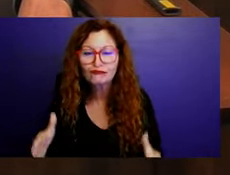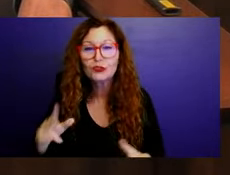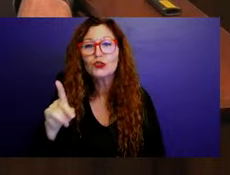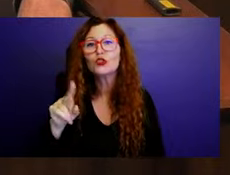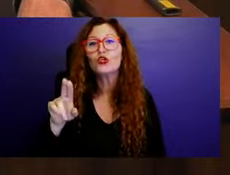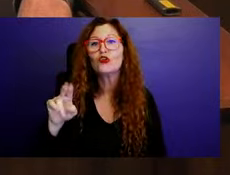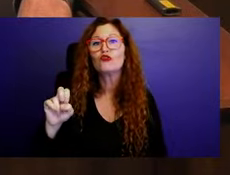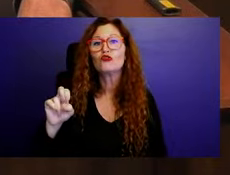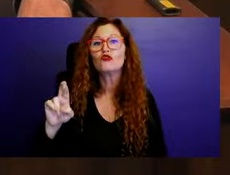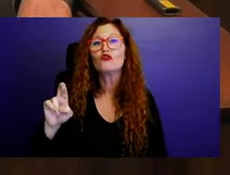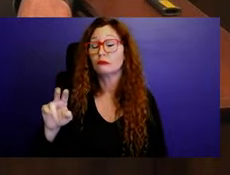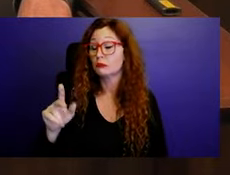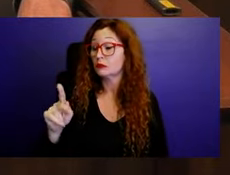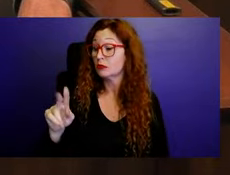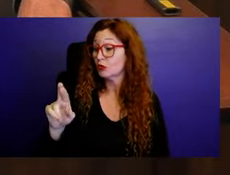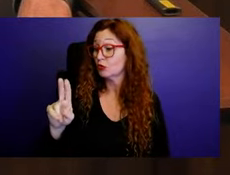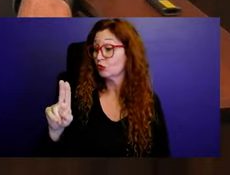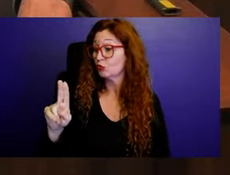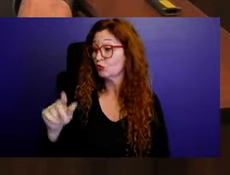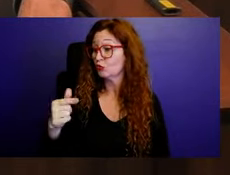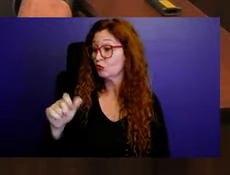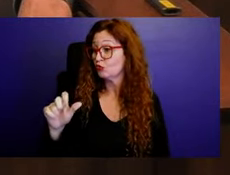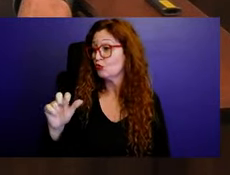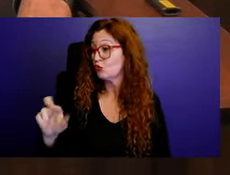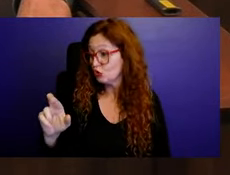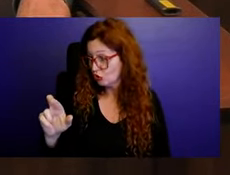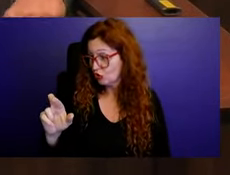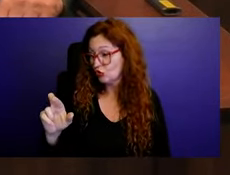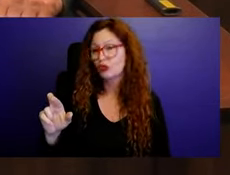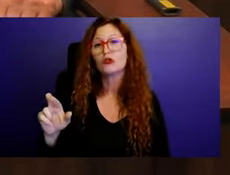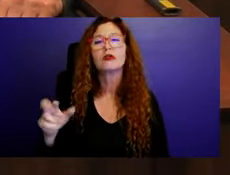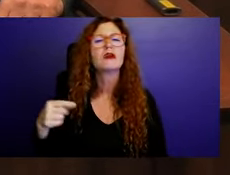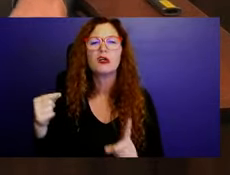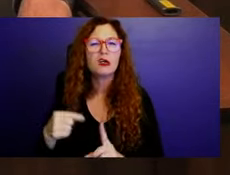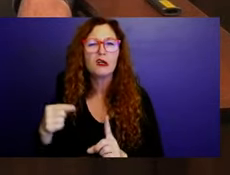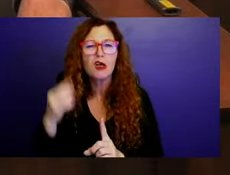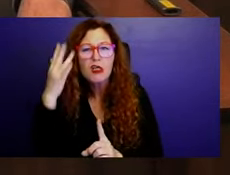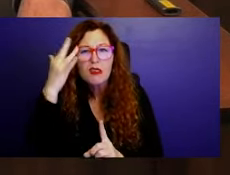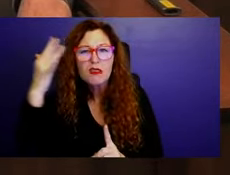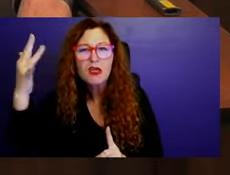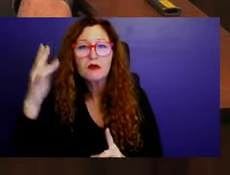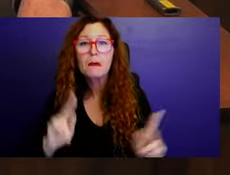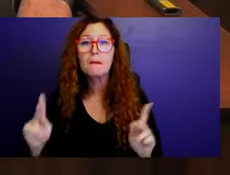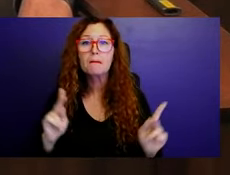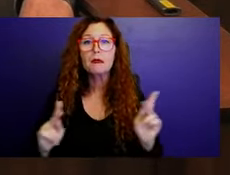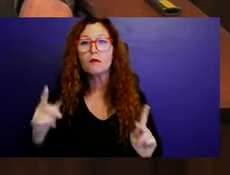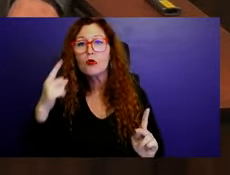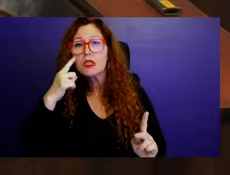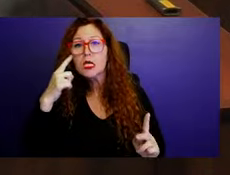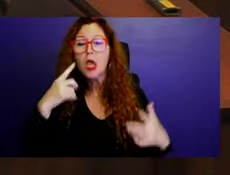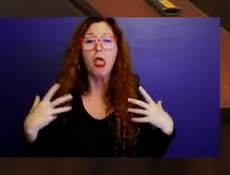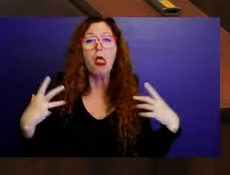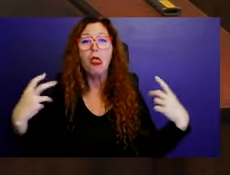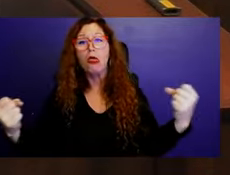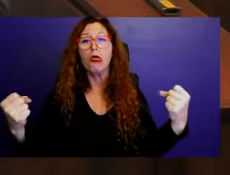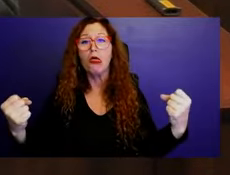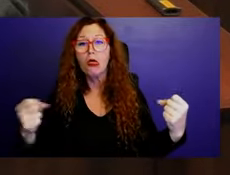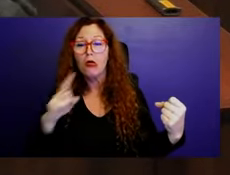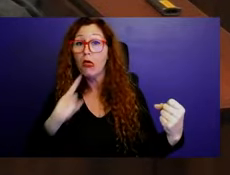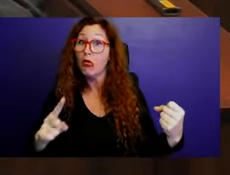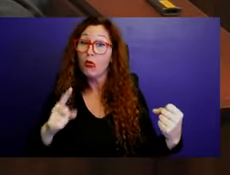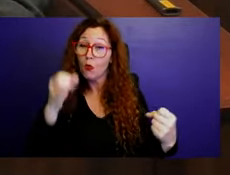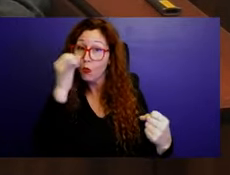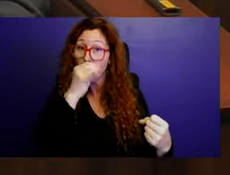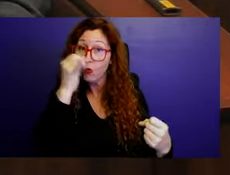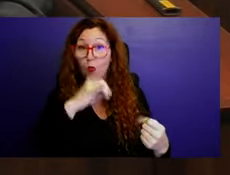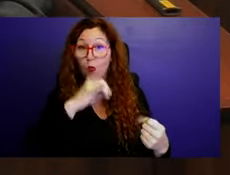domain overestimate their abilities and then engage in chaos. He's creating chaos in the city hall